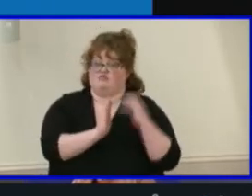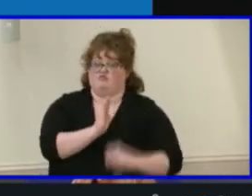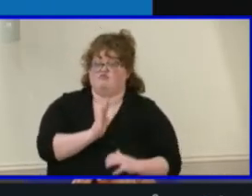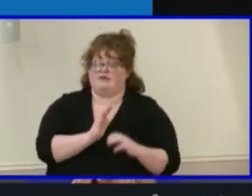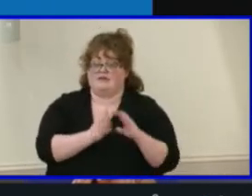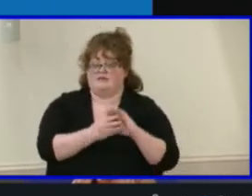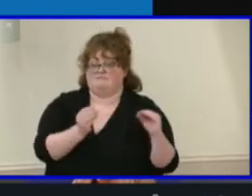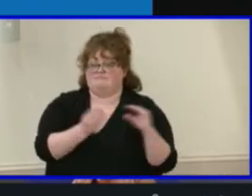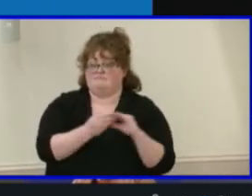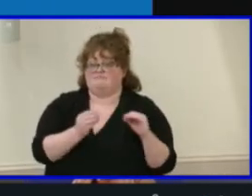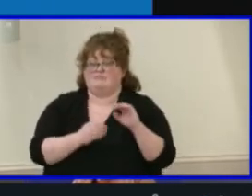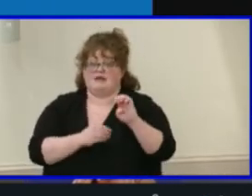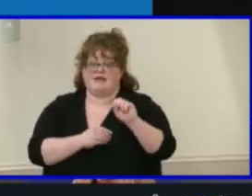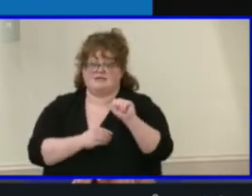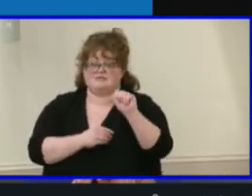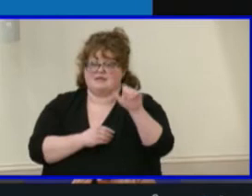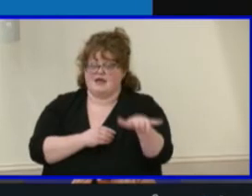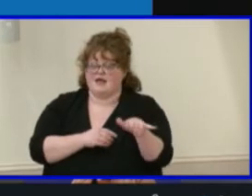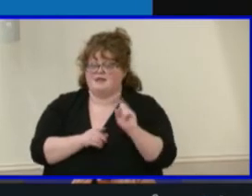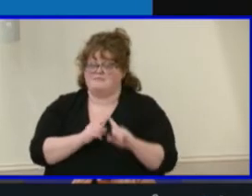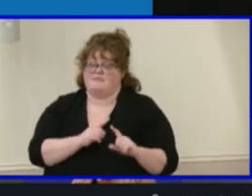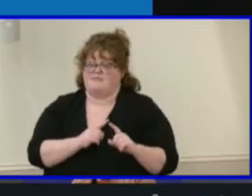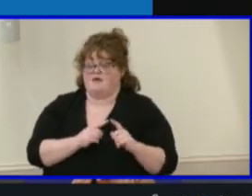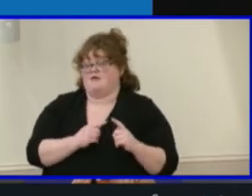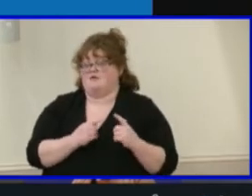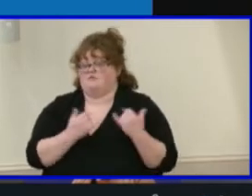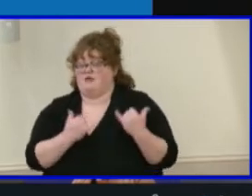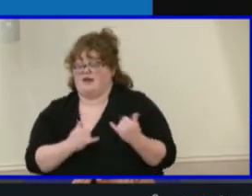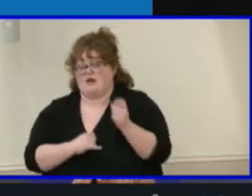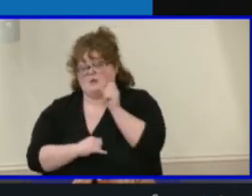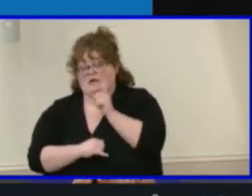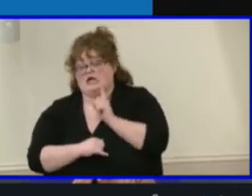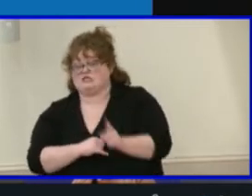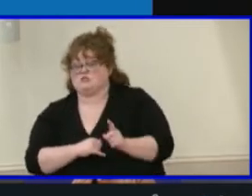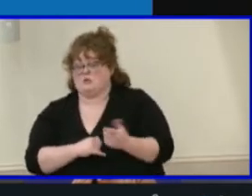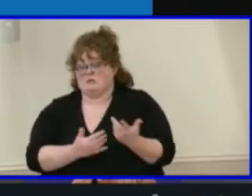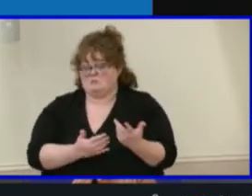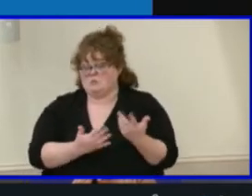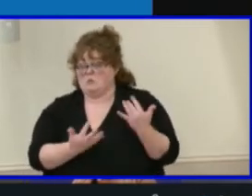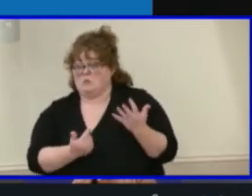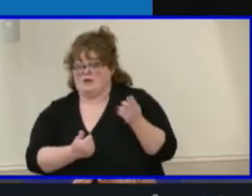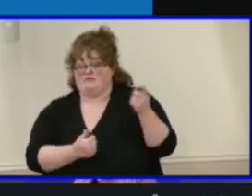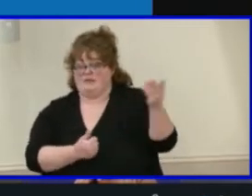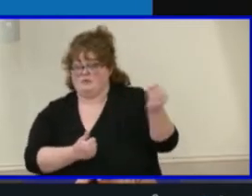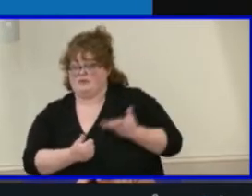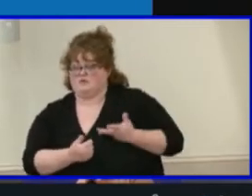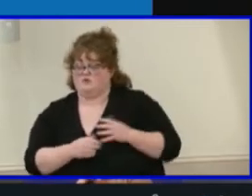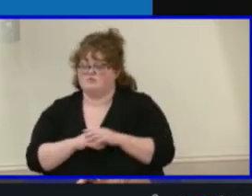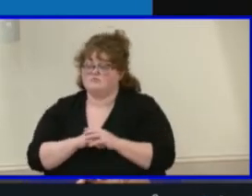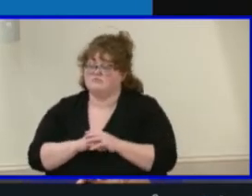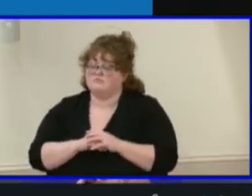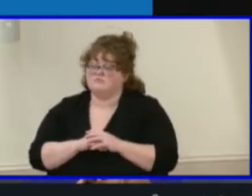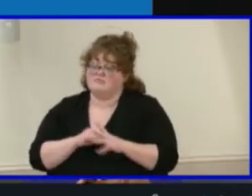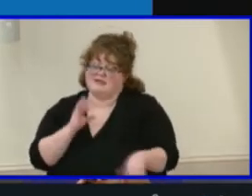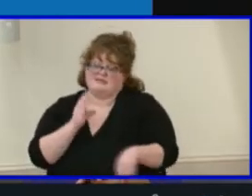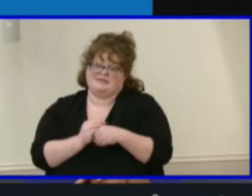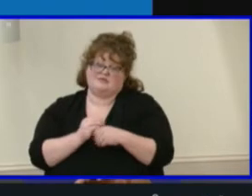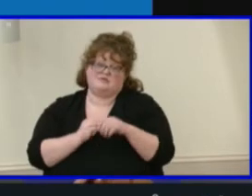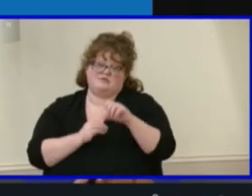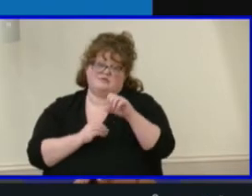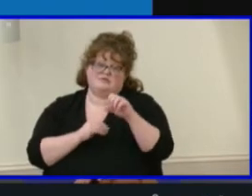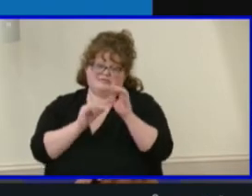awaiting further clarification from Maggie Walker. Additional standardized testing will be waived for the